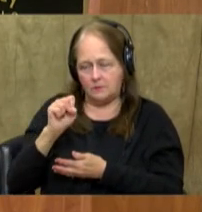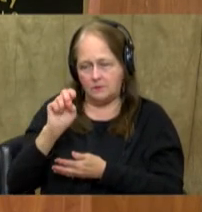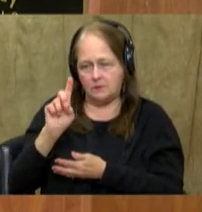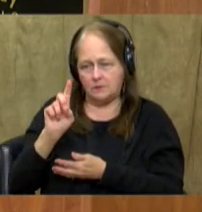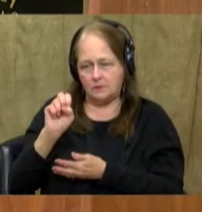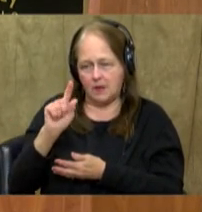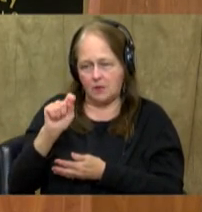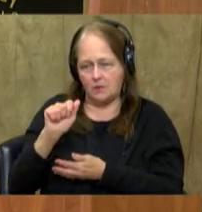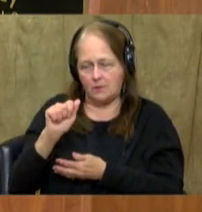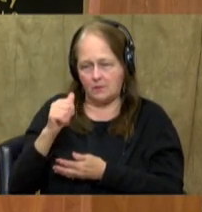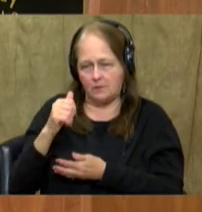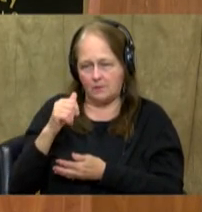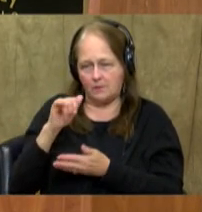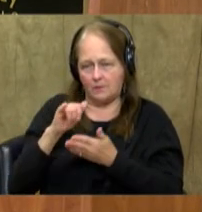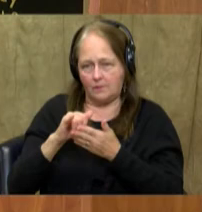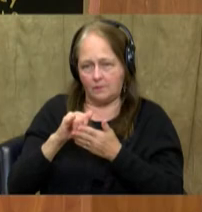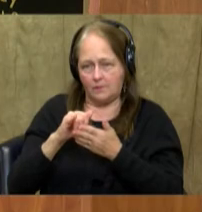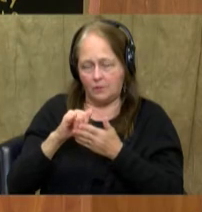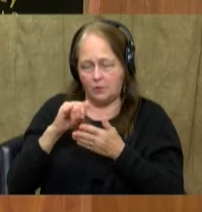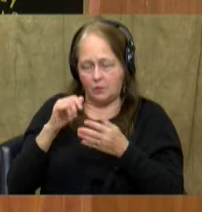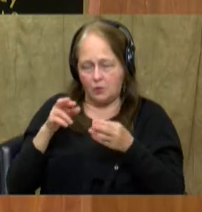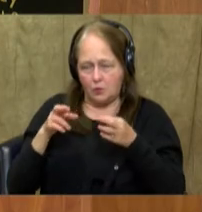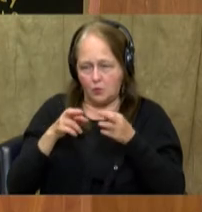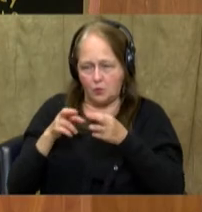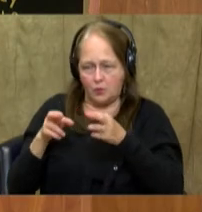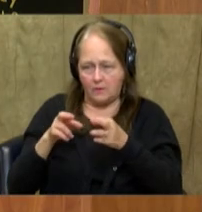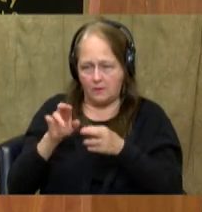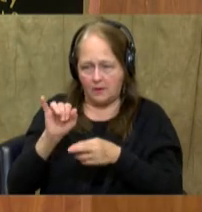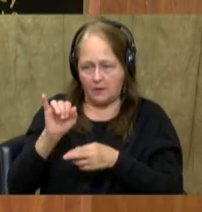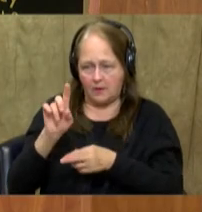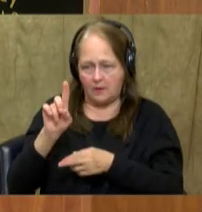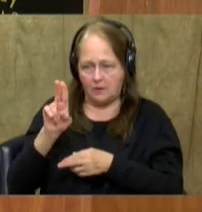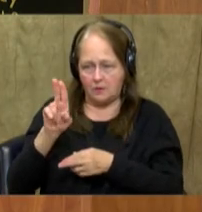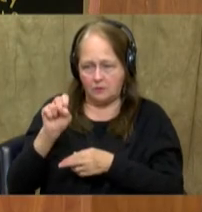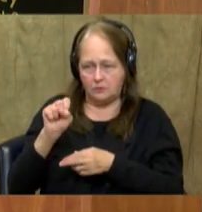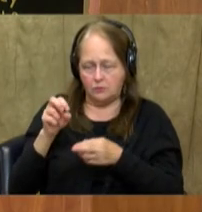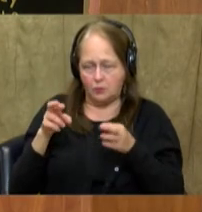You can even see the outline of the Indus River right here, that squiggle there.